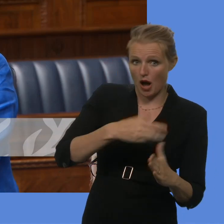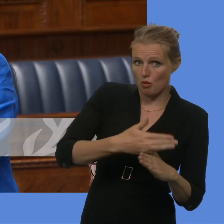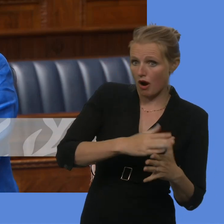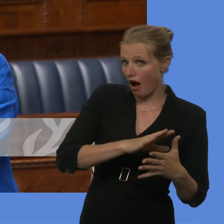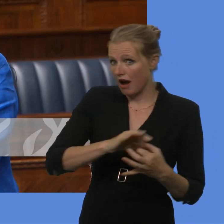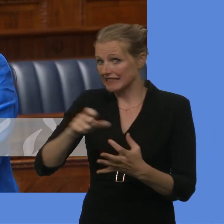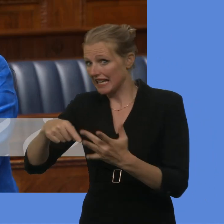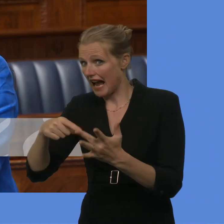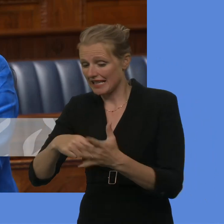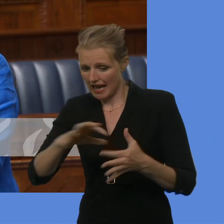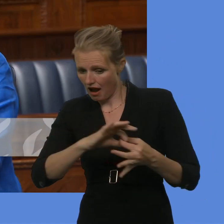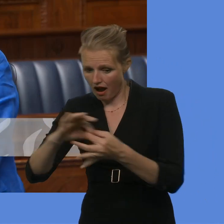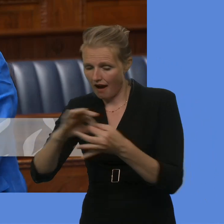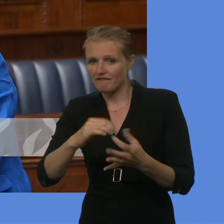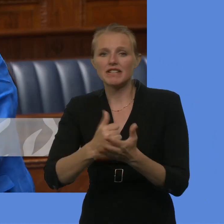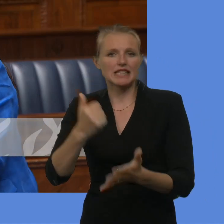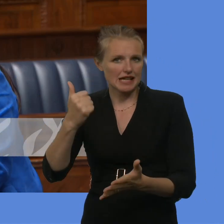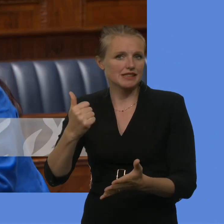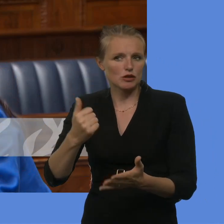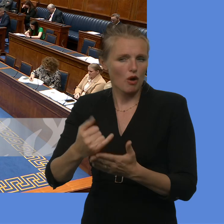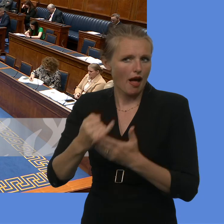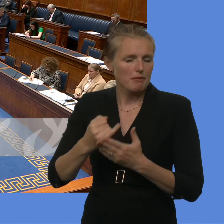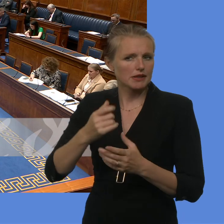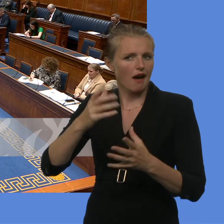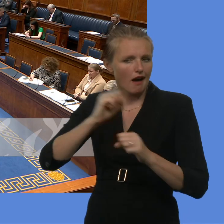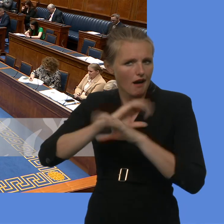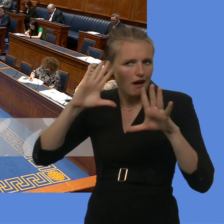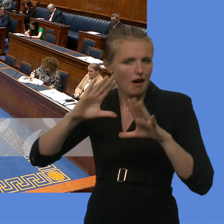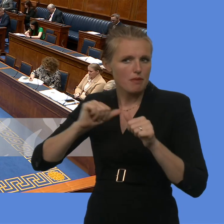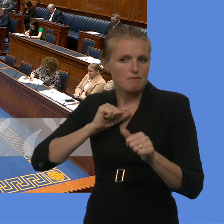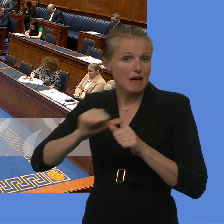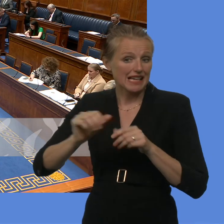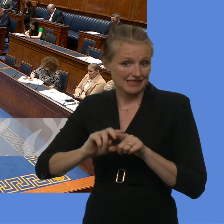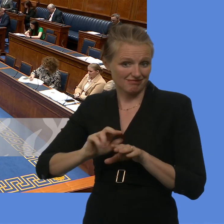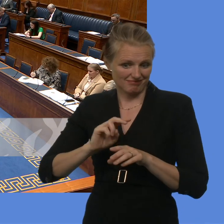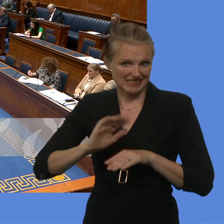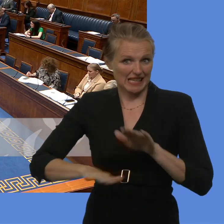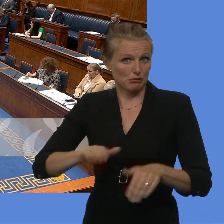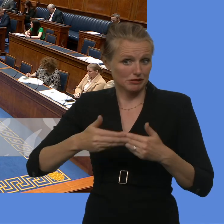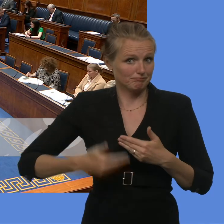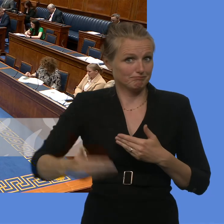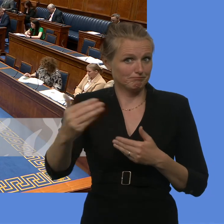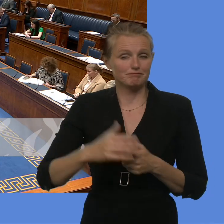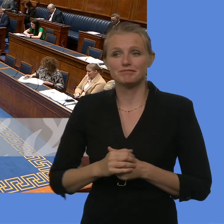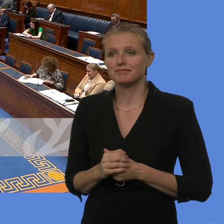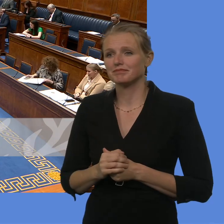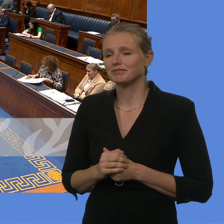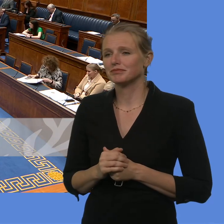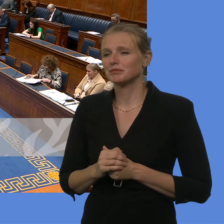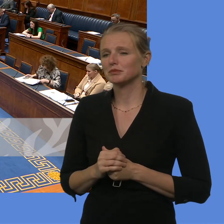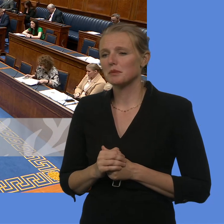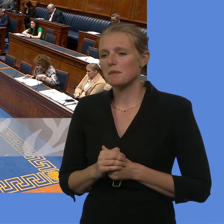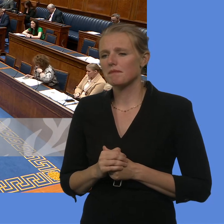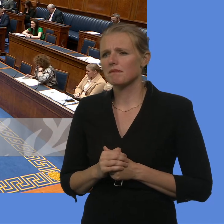important piece of work in terms of evaluation and review on the way forward. Mark Durkin. Speaker, Deputy First